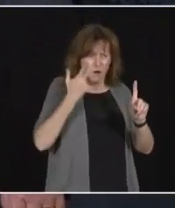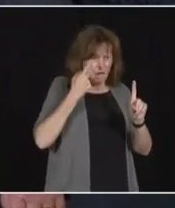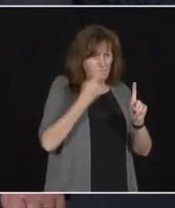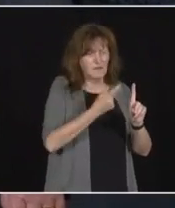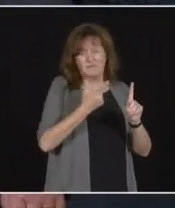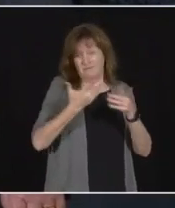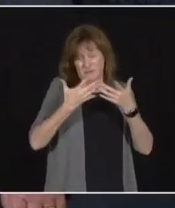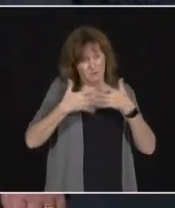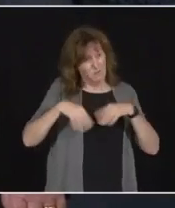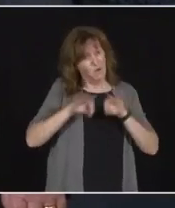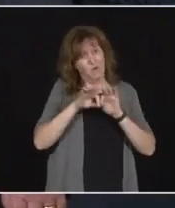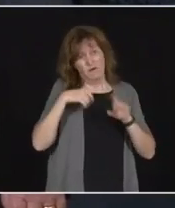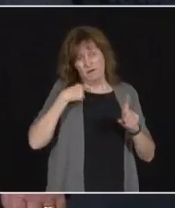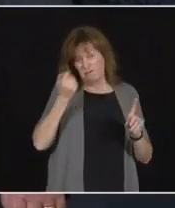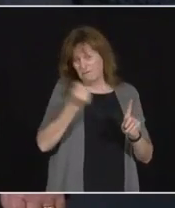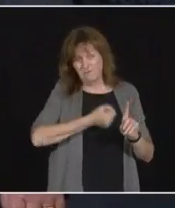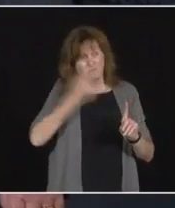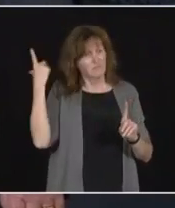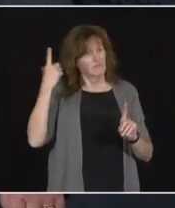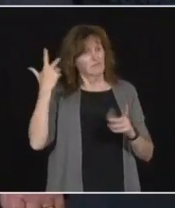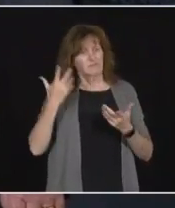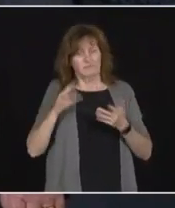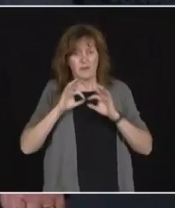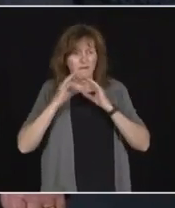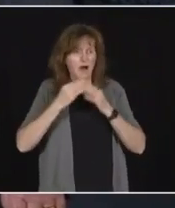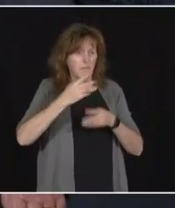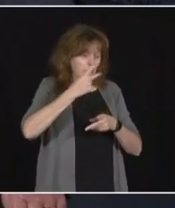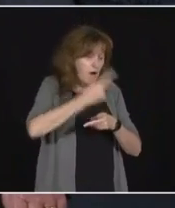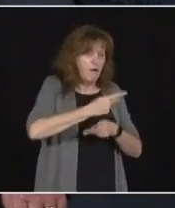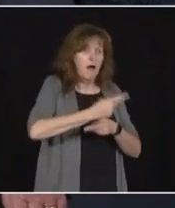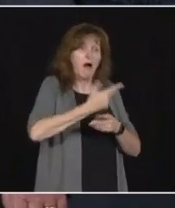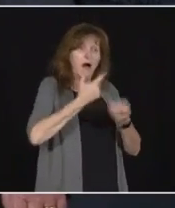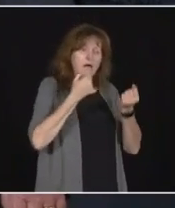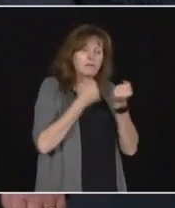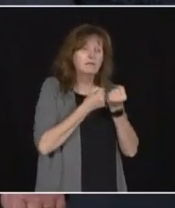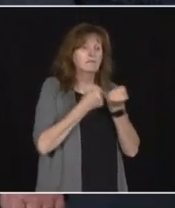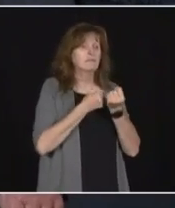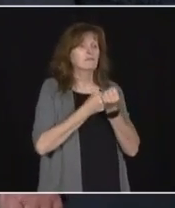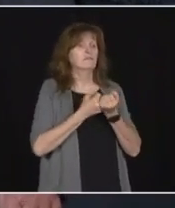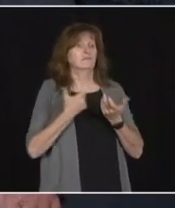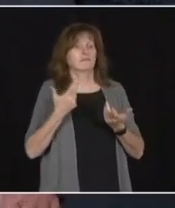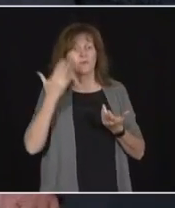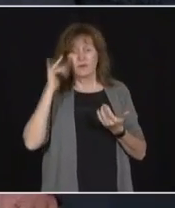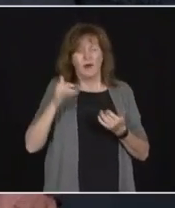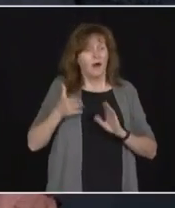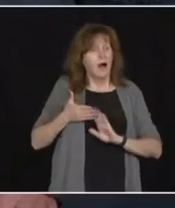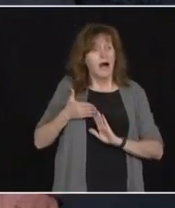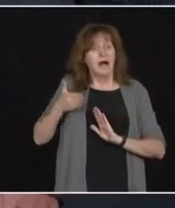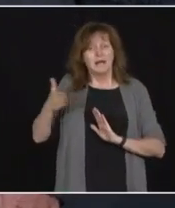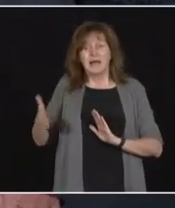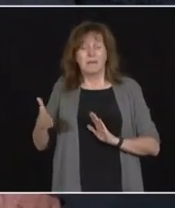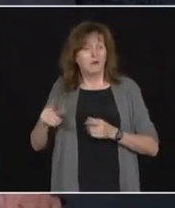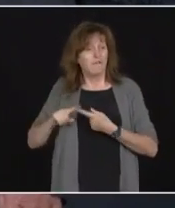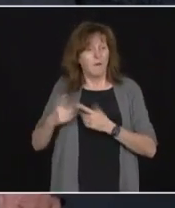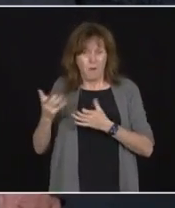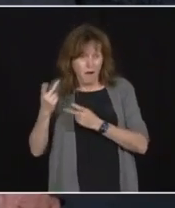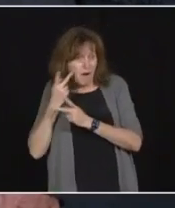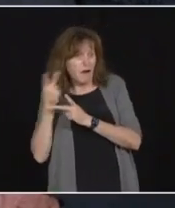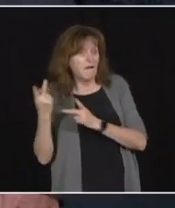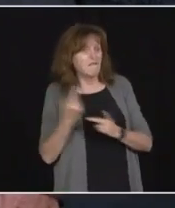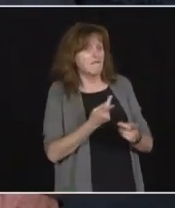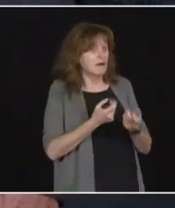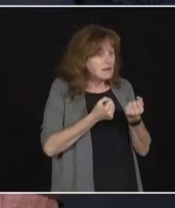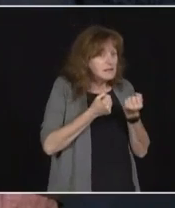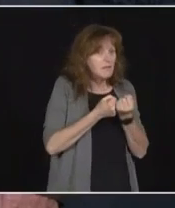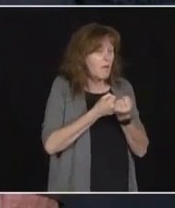play and caregivers and the neighbours, friends to be able to get back into the homes and support our loved